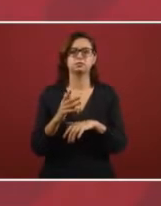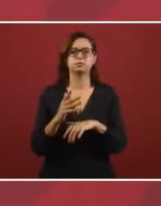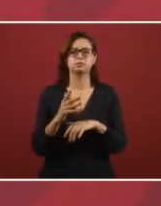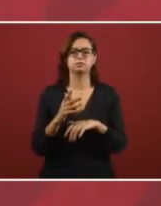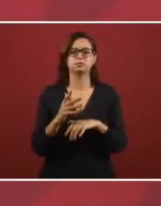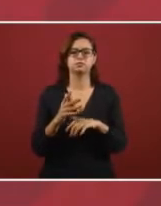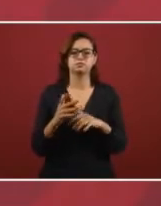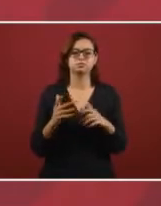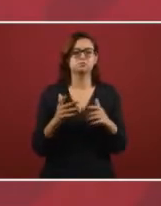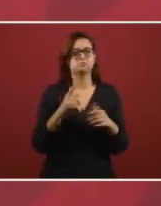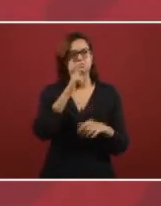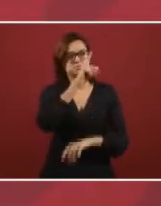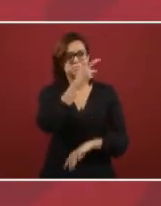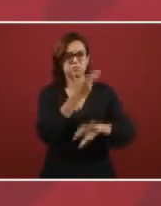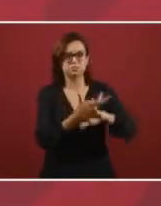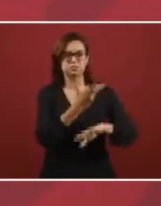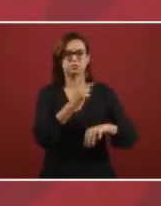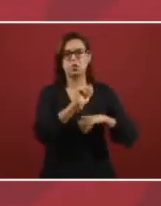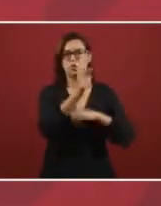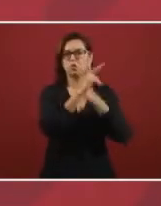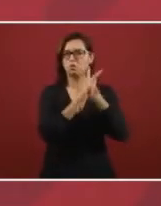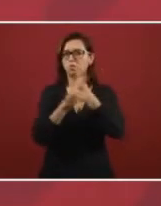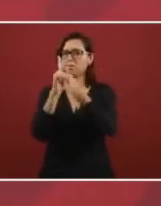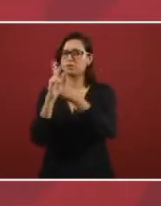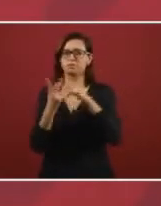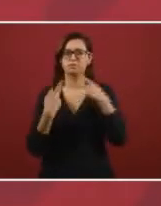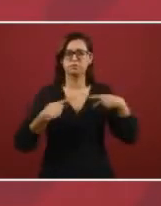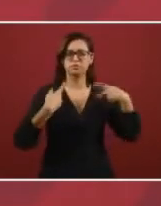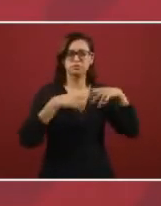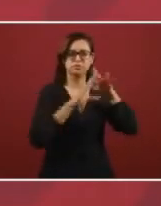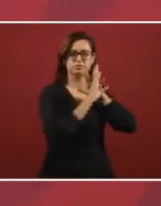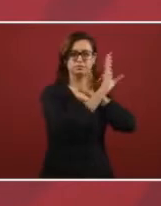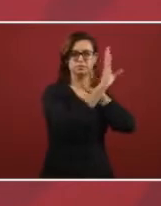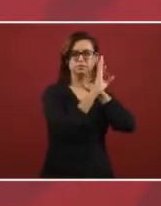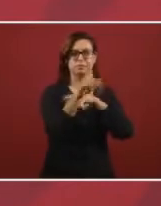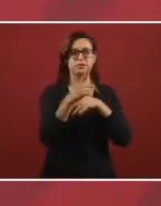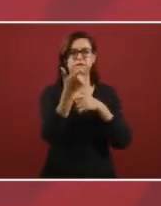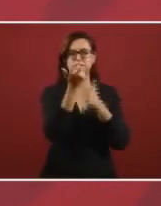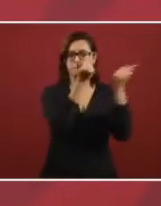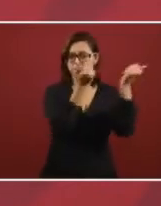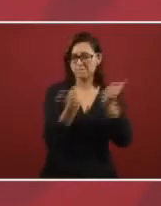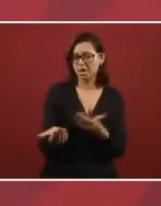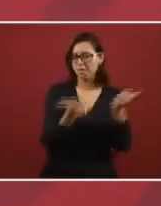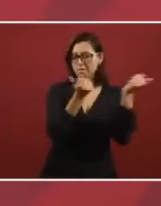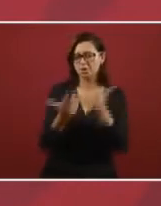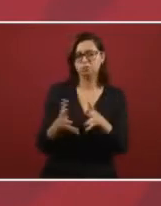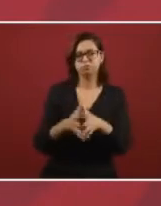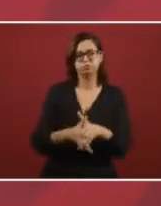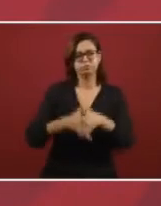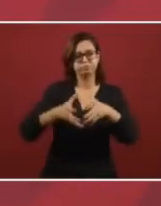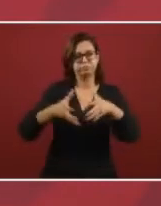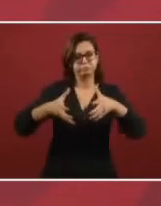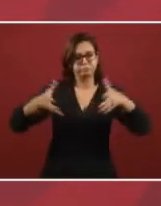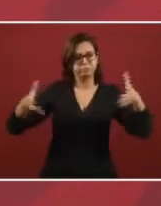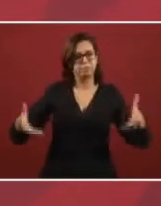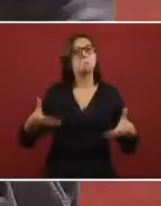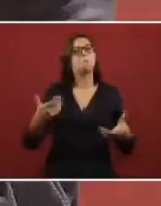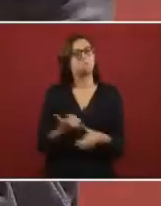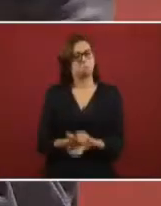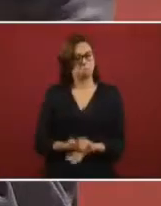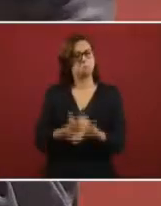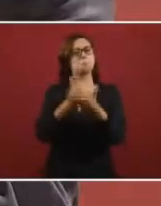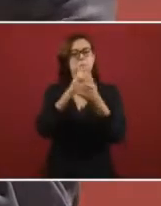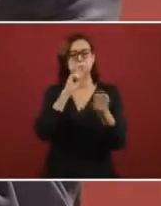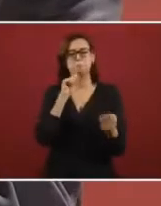the volumes of remittances that are being sent by our people that is